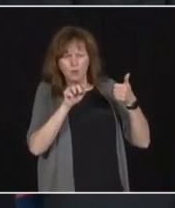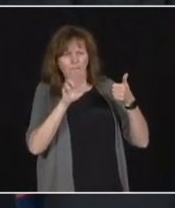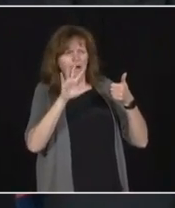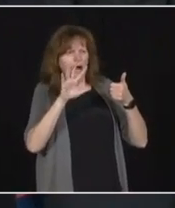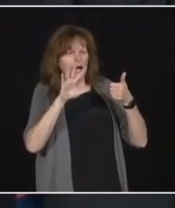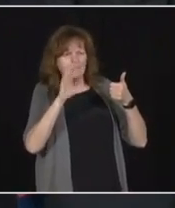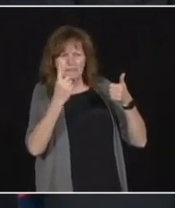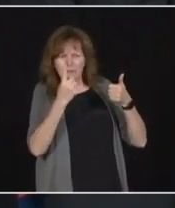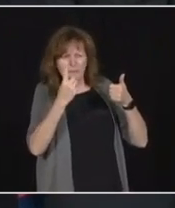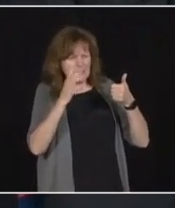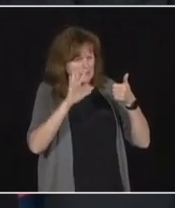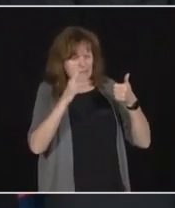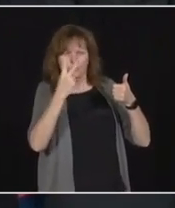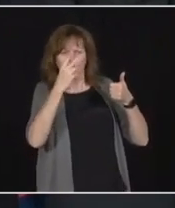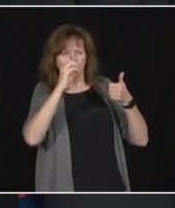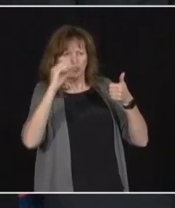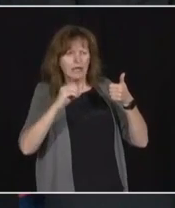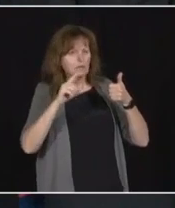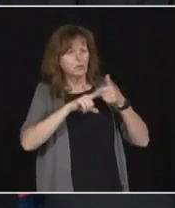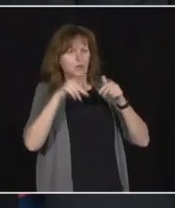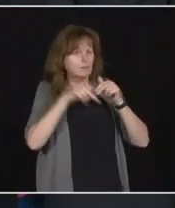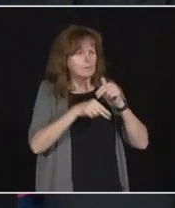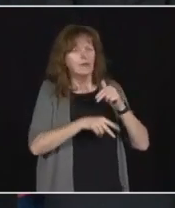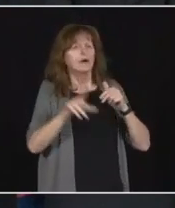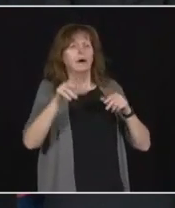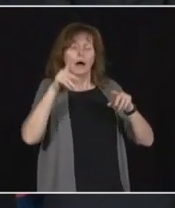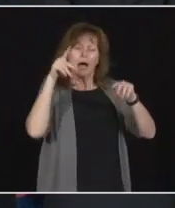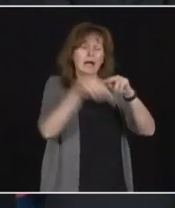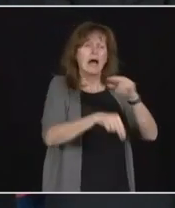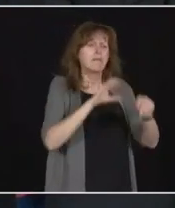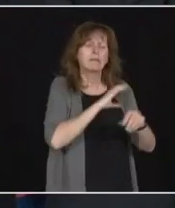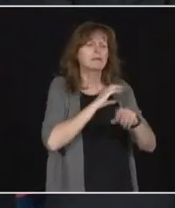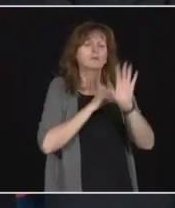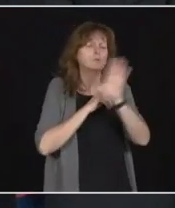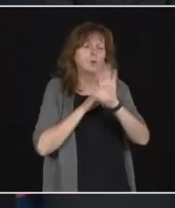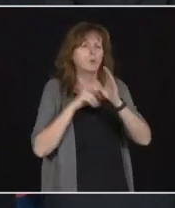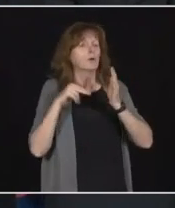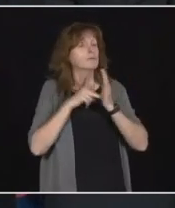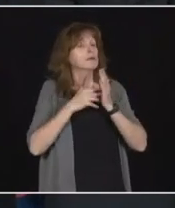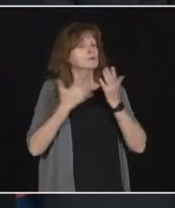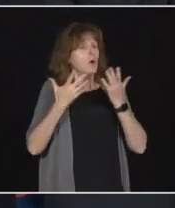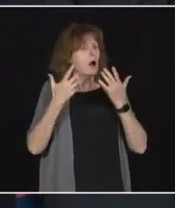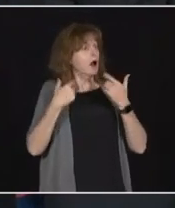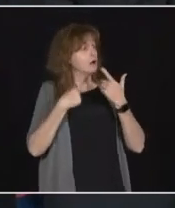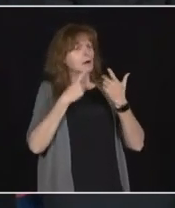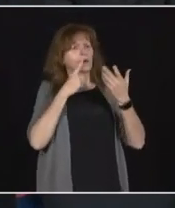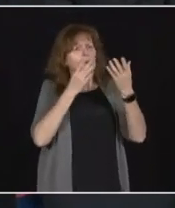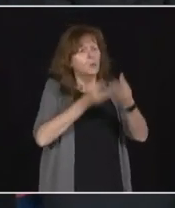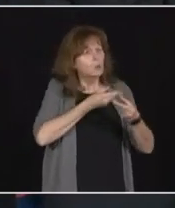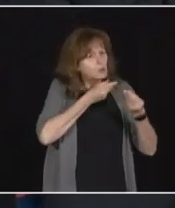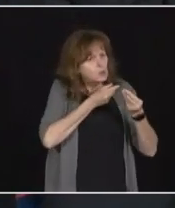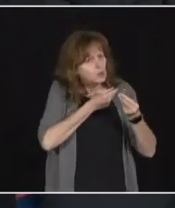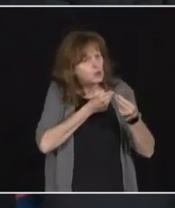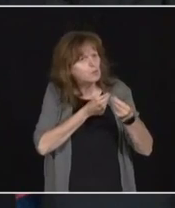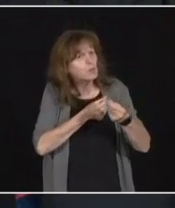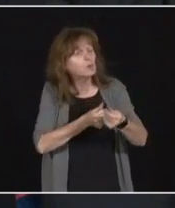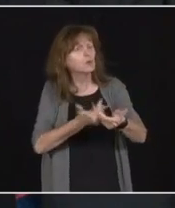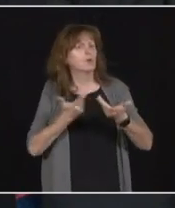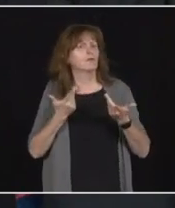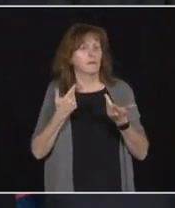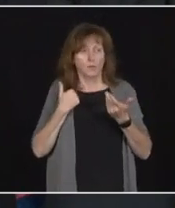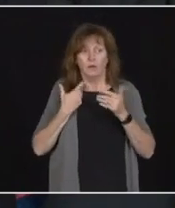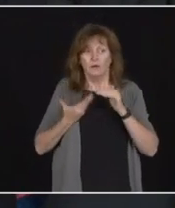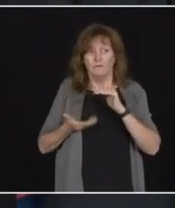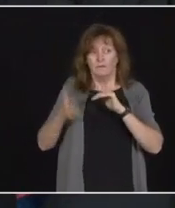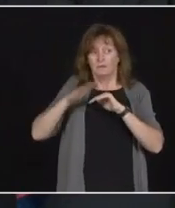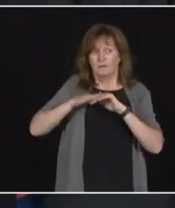has come in, we are still 400 or 500 police higher than we were today. So, driving